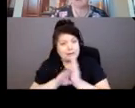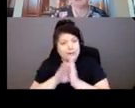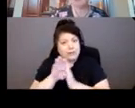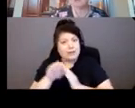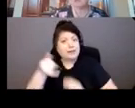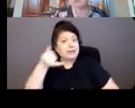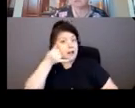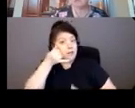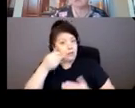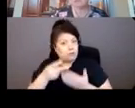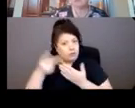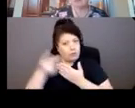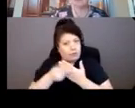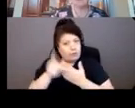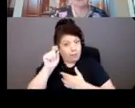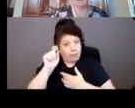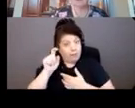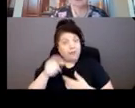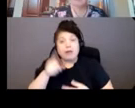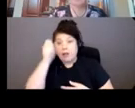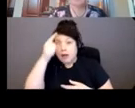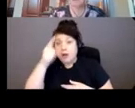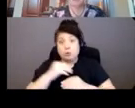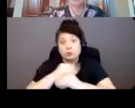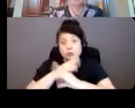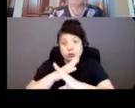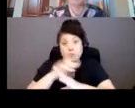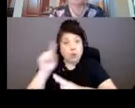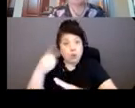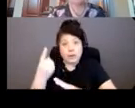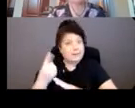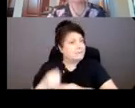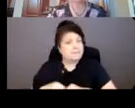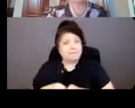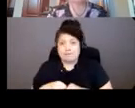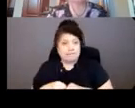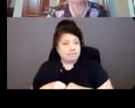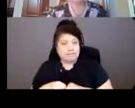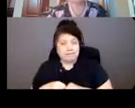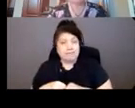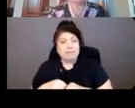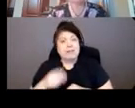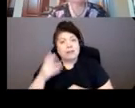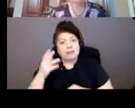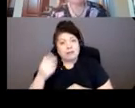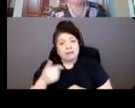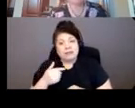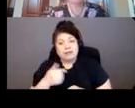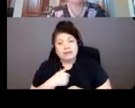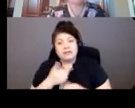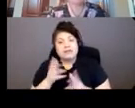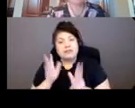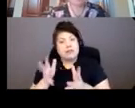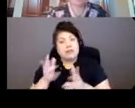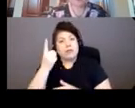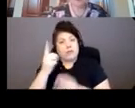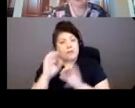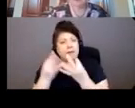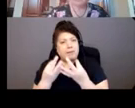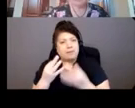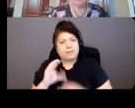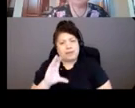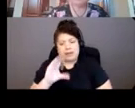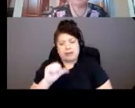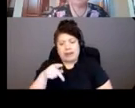Not always Zoom, but speaking with the family up in the Cape Crook